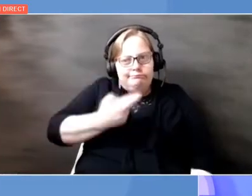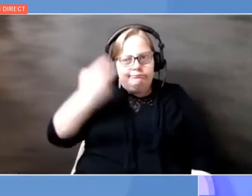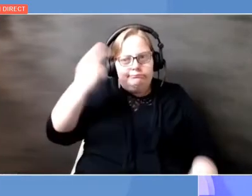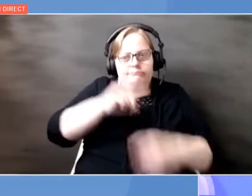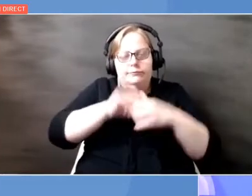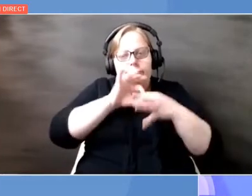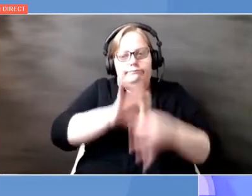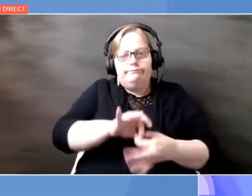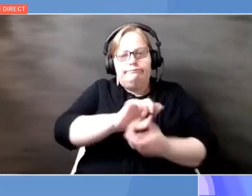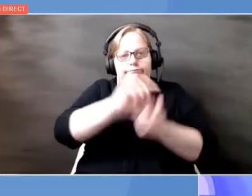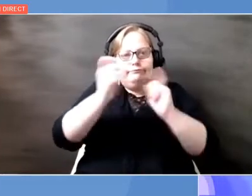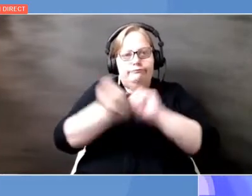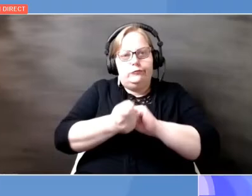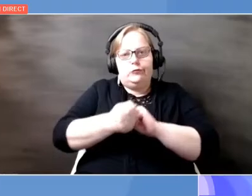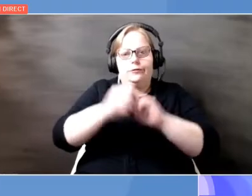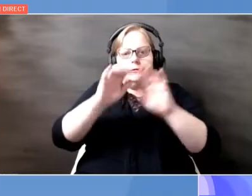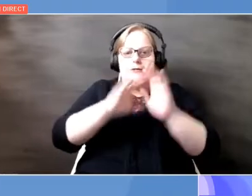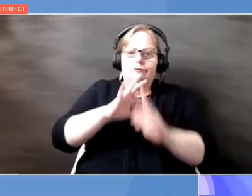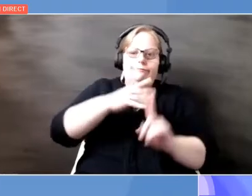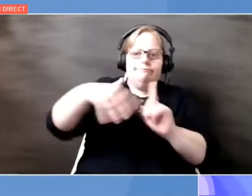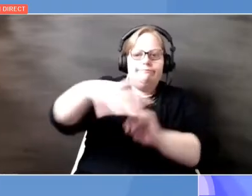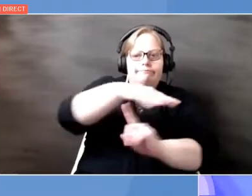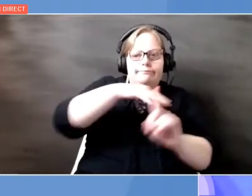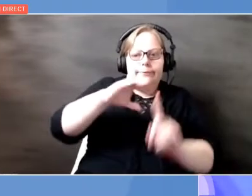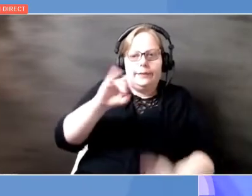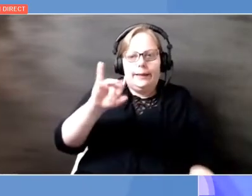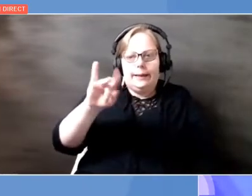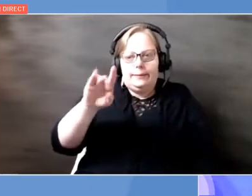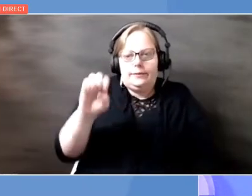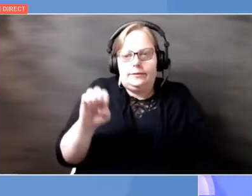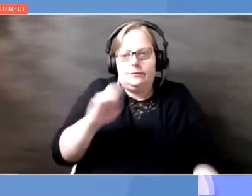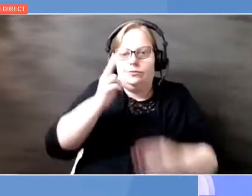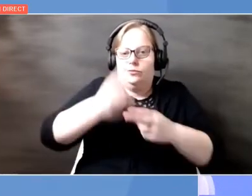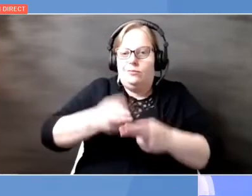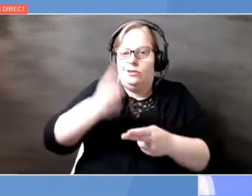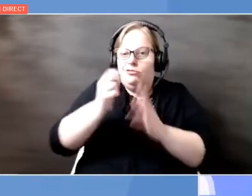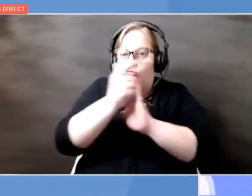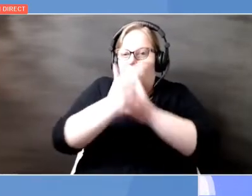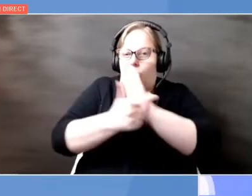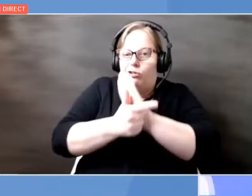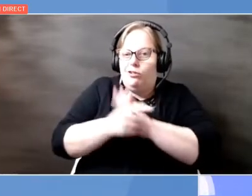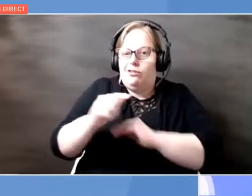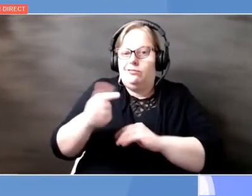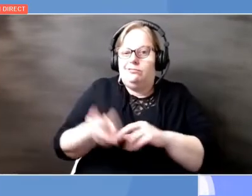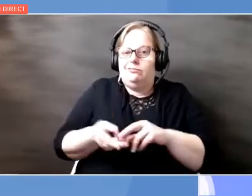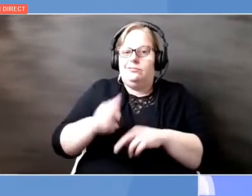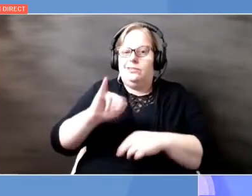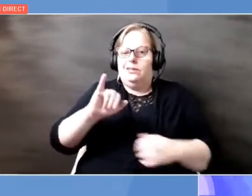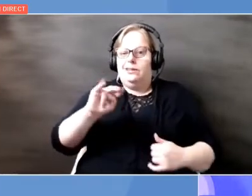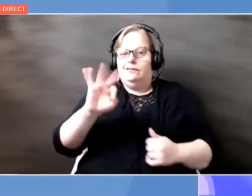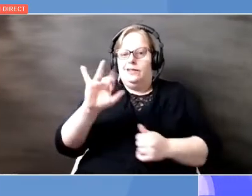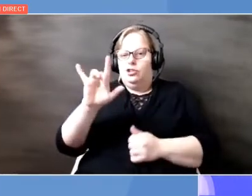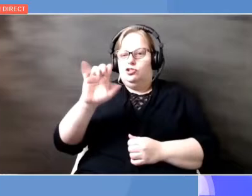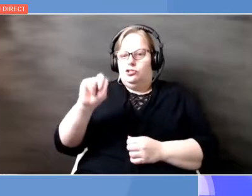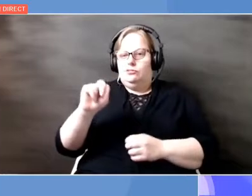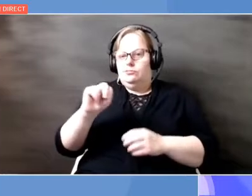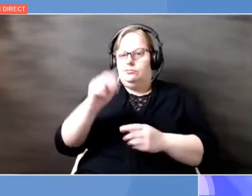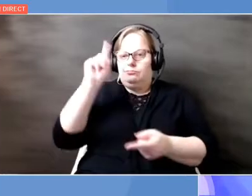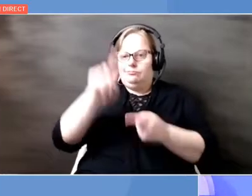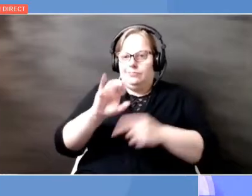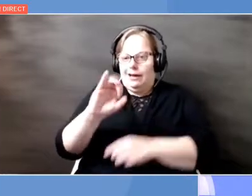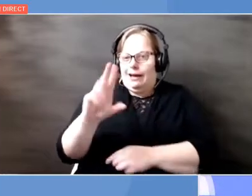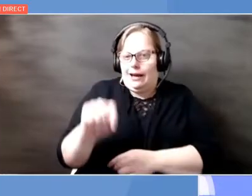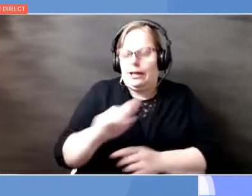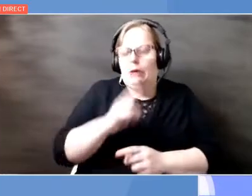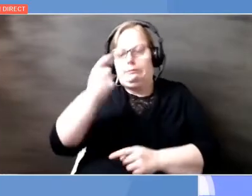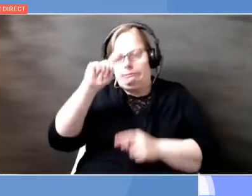you mentioned, Amy, the Inflation Reduction Act. I would slightly disagree with my friend Fatih Birol here by saying I think